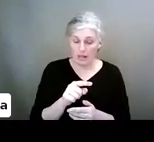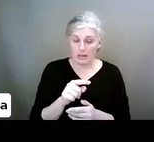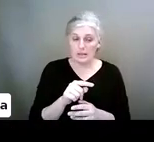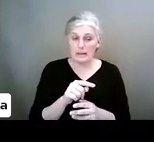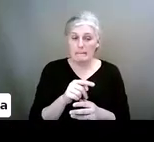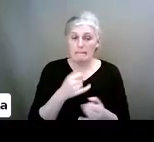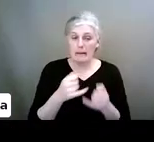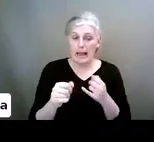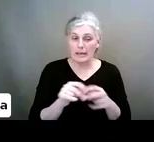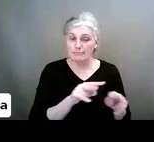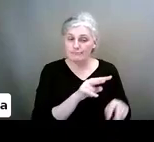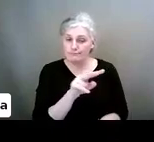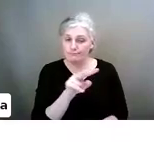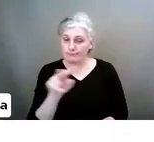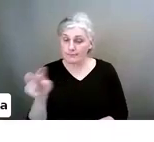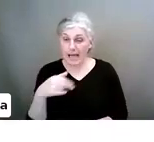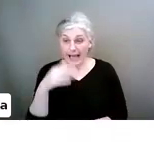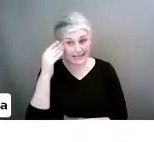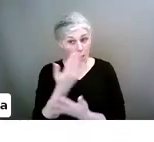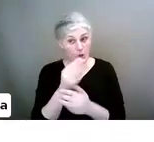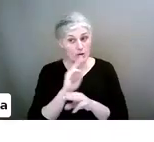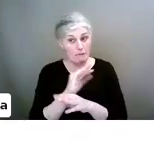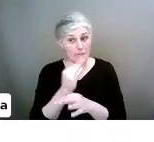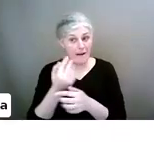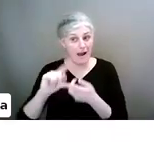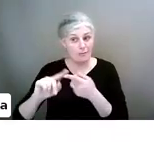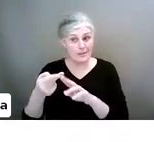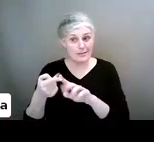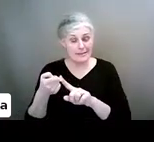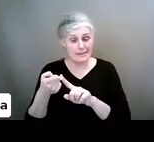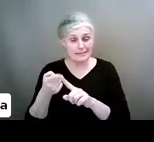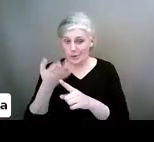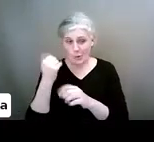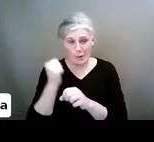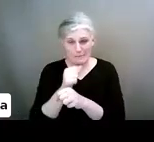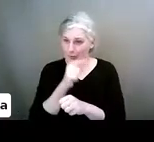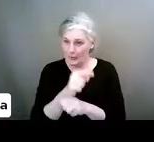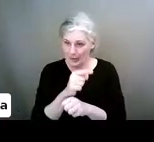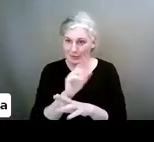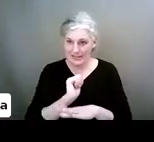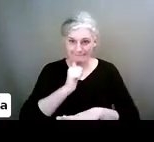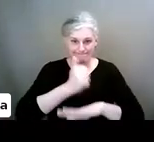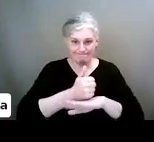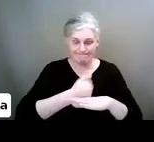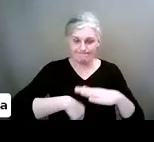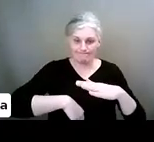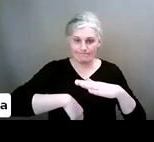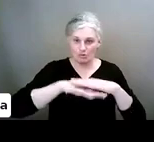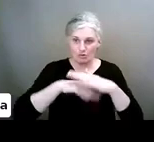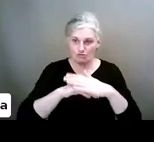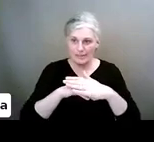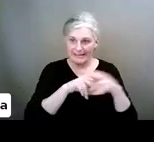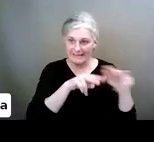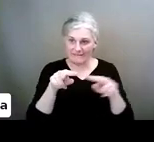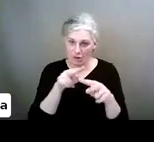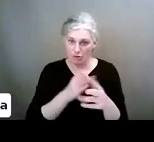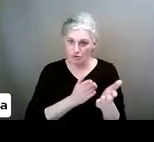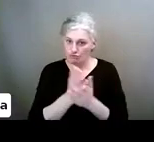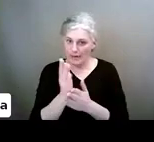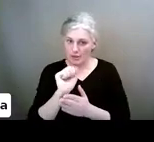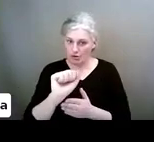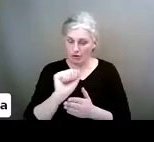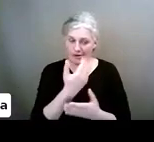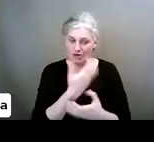I think a lot of parents aren't aware of this. But you can restrict inappropriate videos directly on your child's phone by doing this.